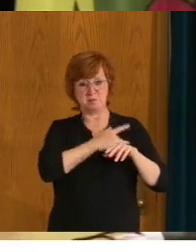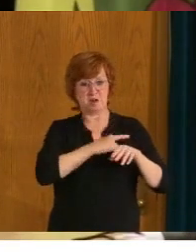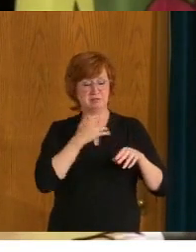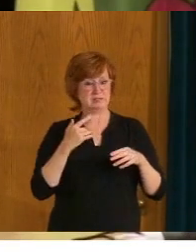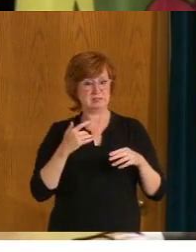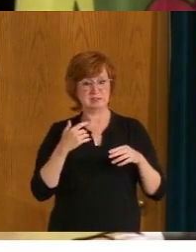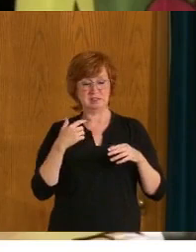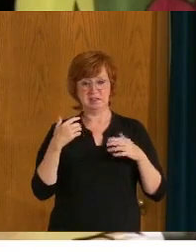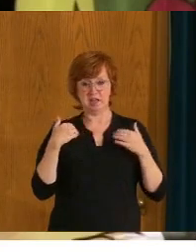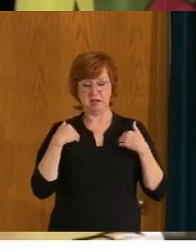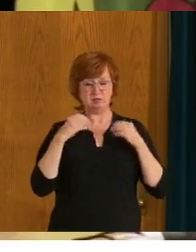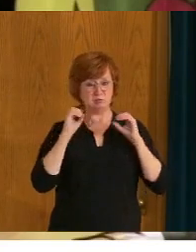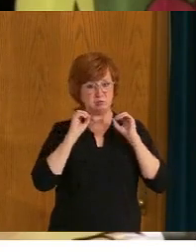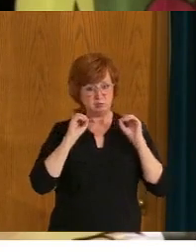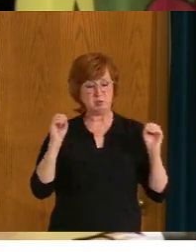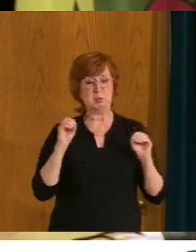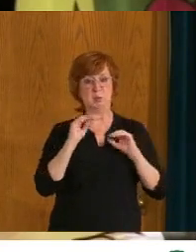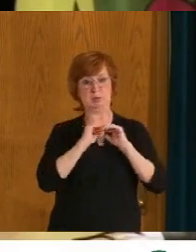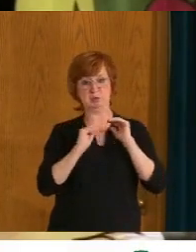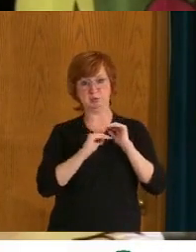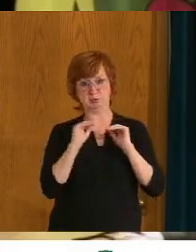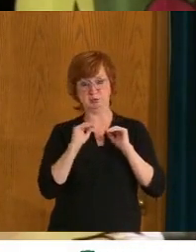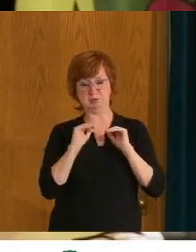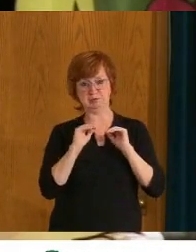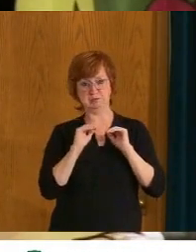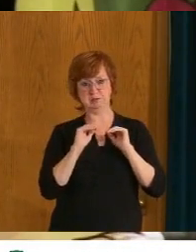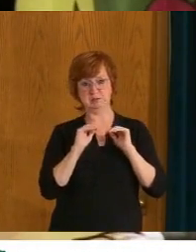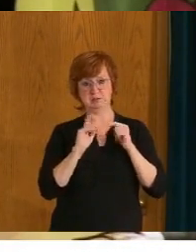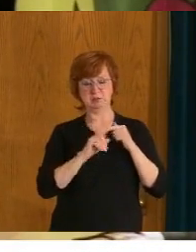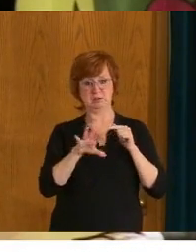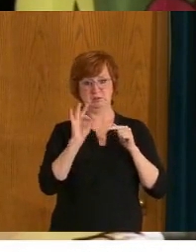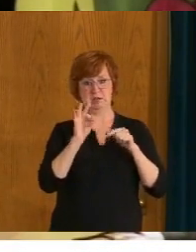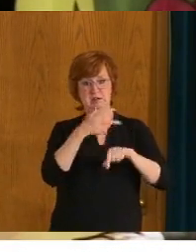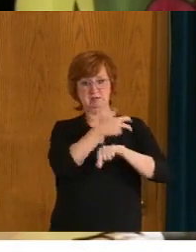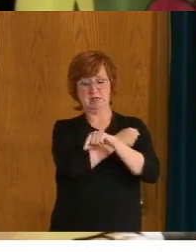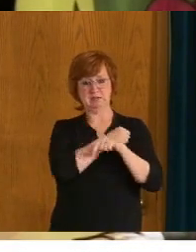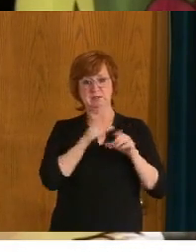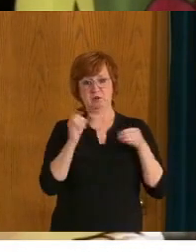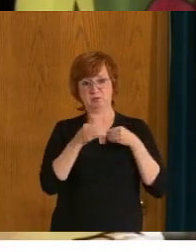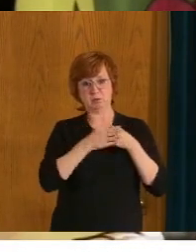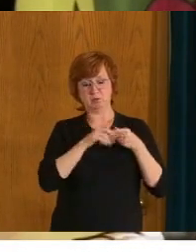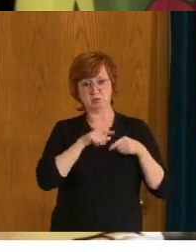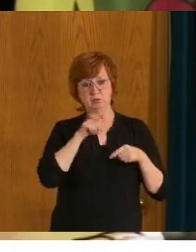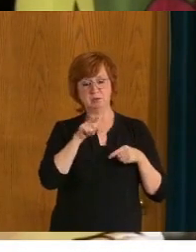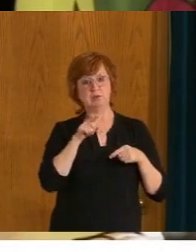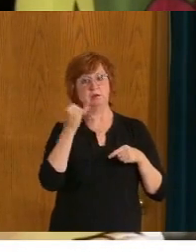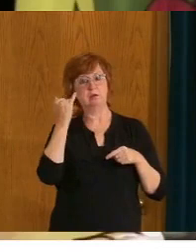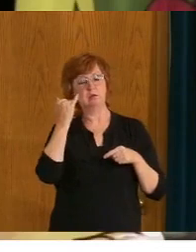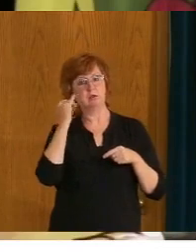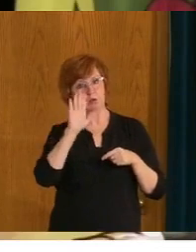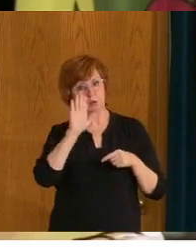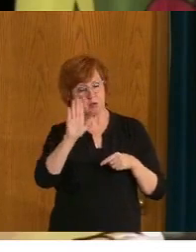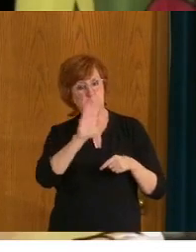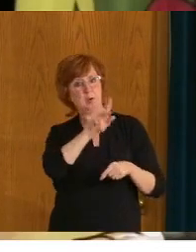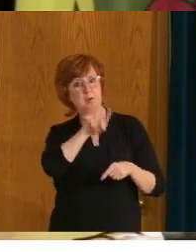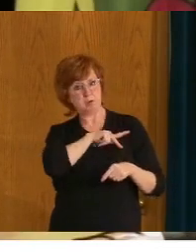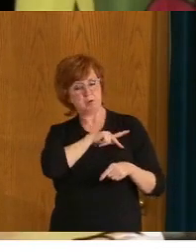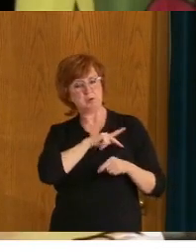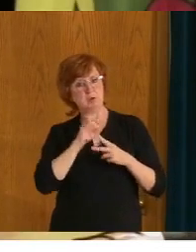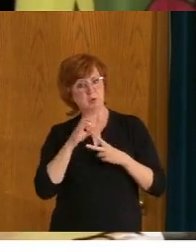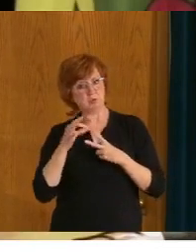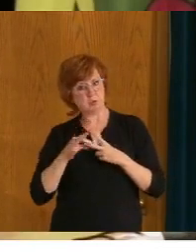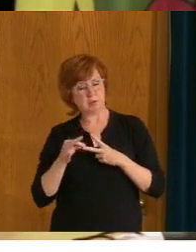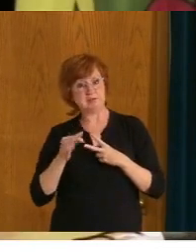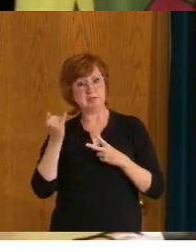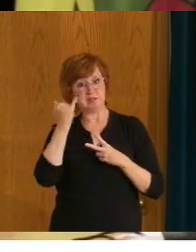If you are making that choice, I would say that you are making a mistake. Next week, we will release our updated numbers for the